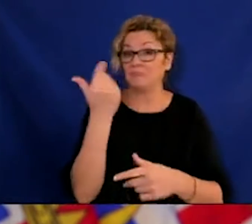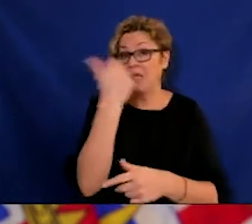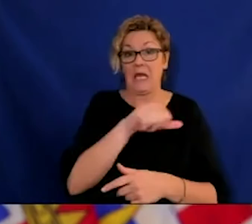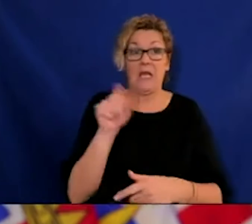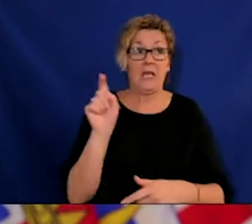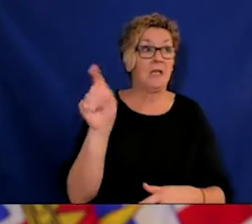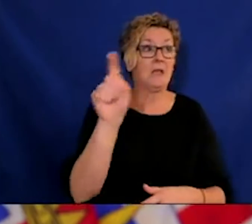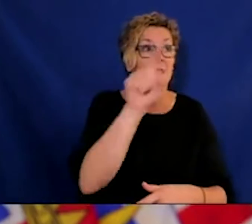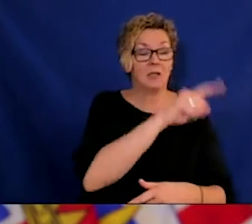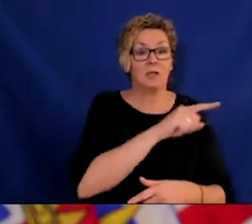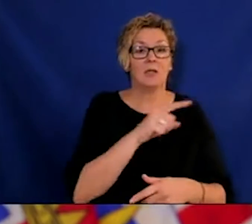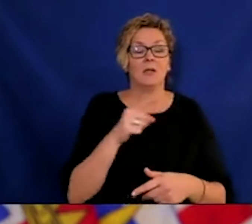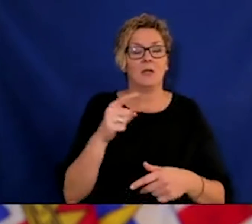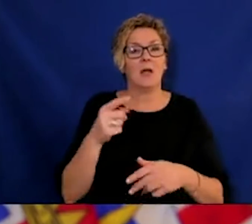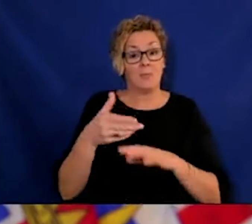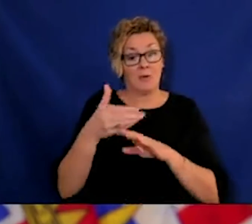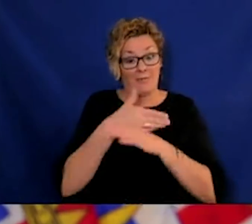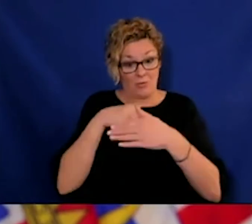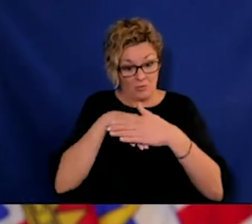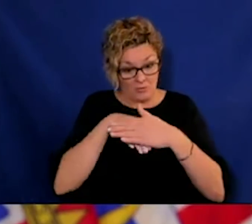every aspect of our life.